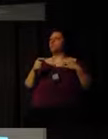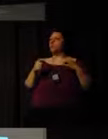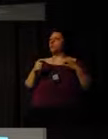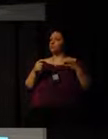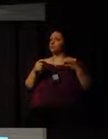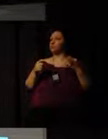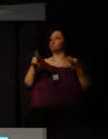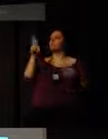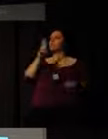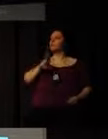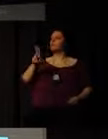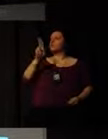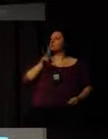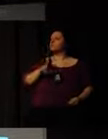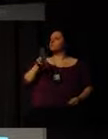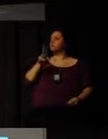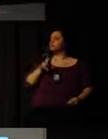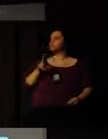South Africa.